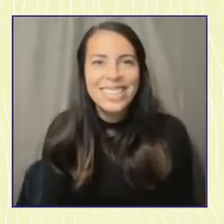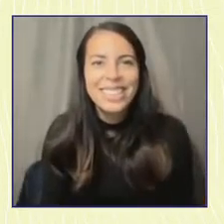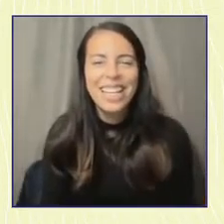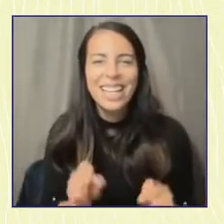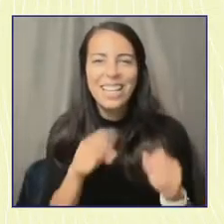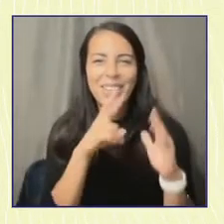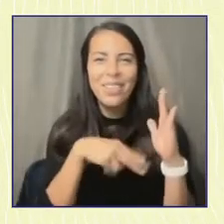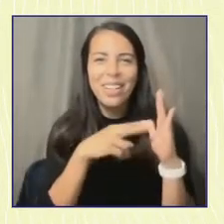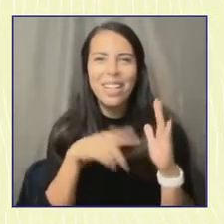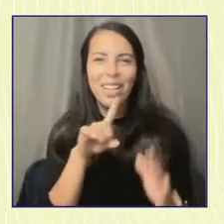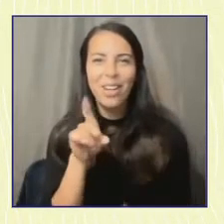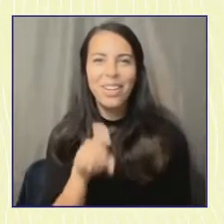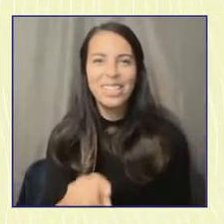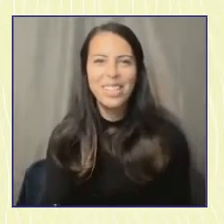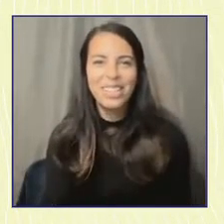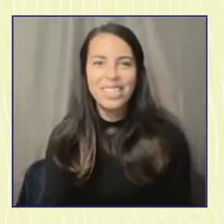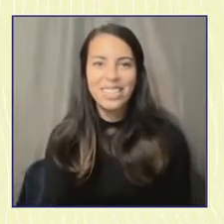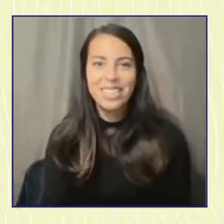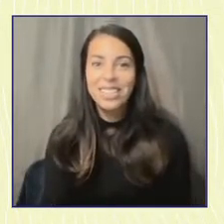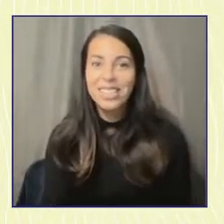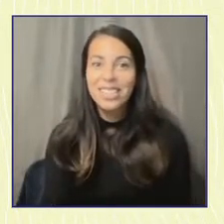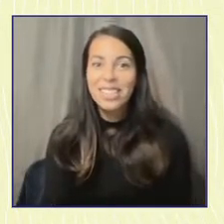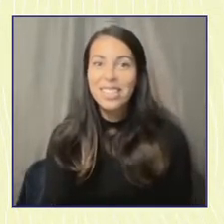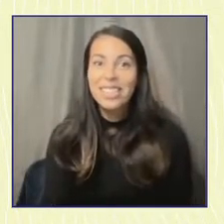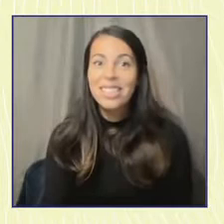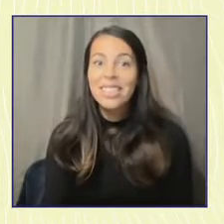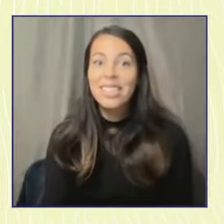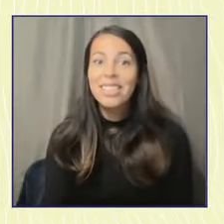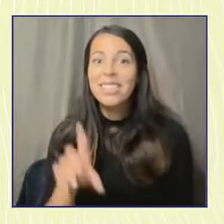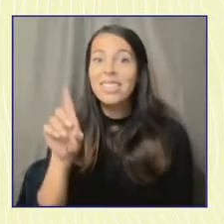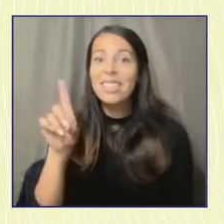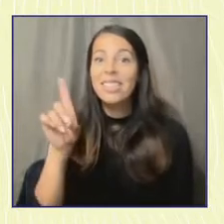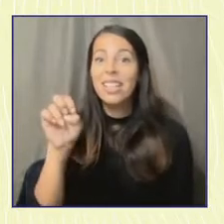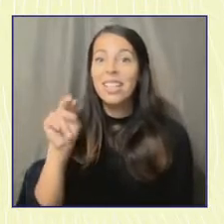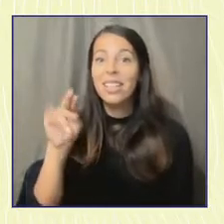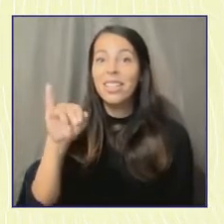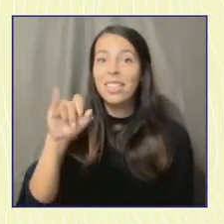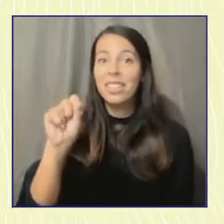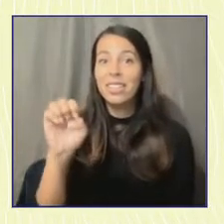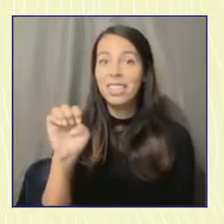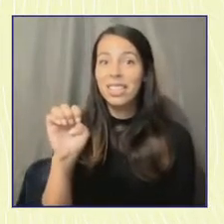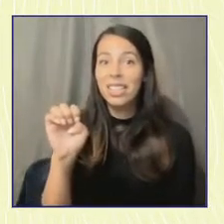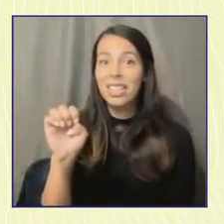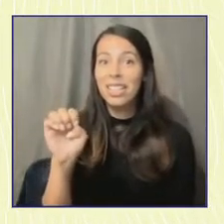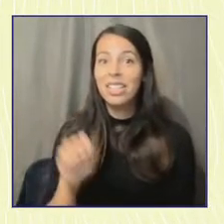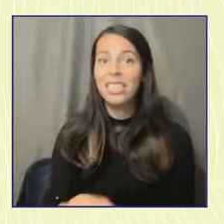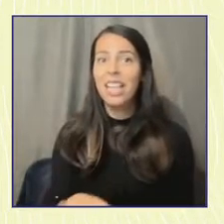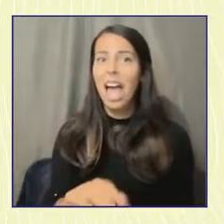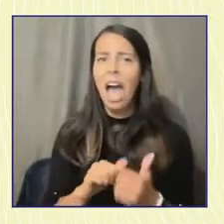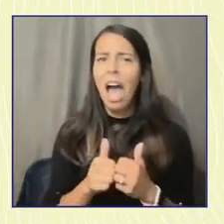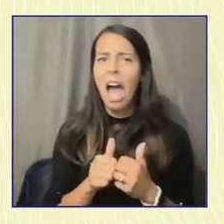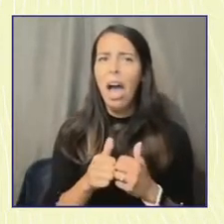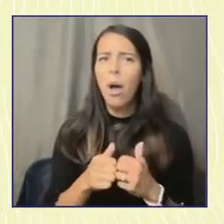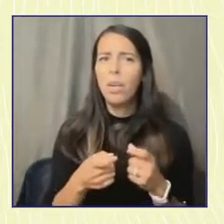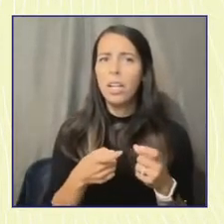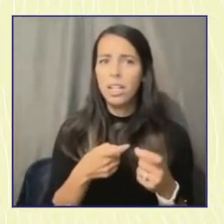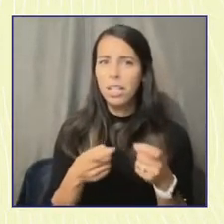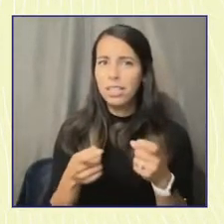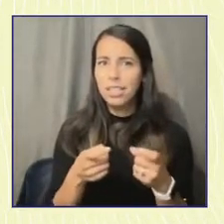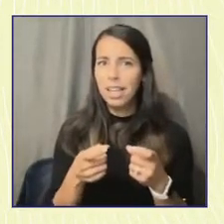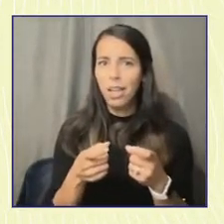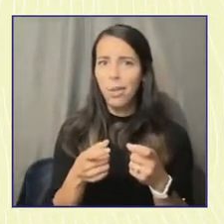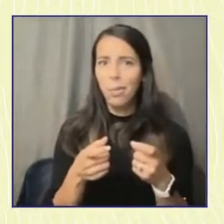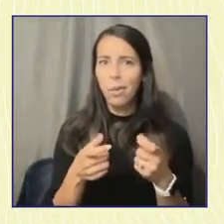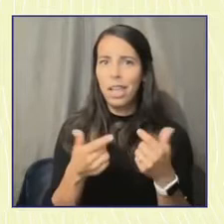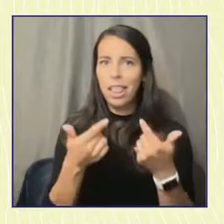All right. So this one is for you, Denise. How can we deal with the language barrier when it comes to vote engagement and